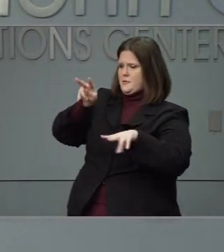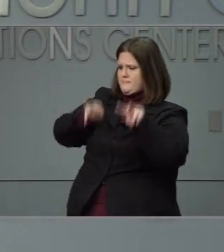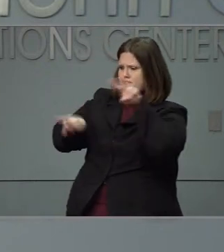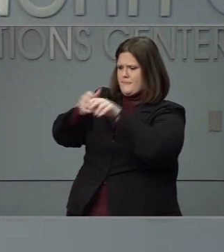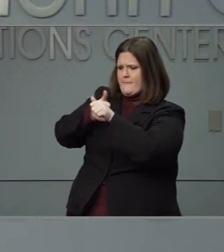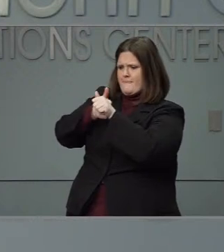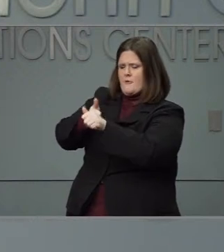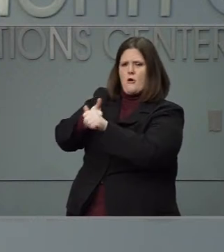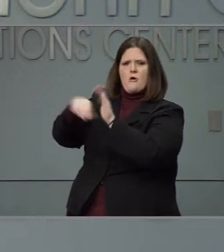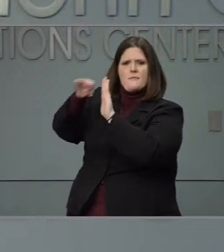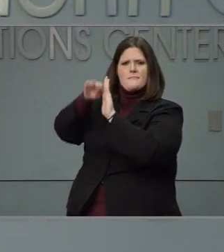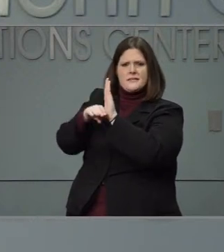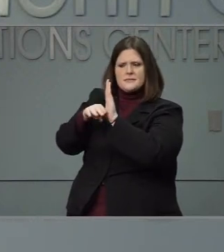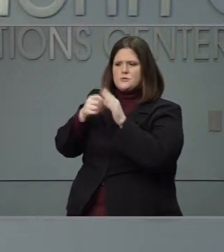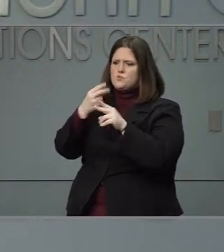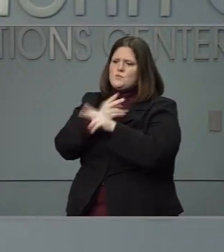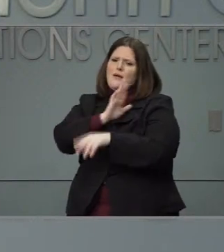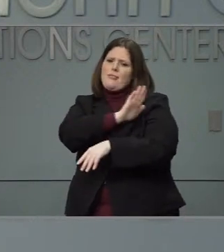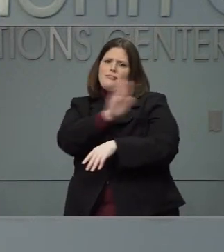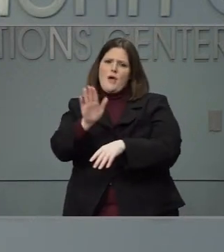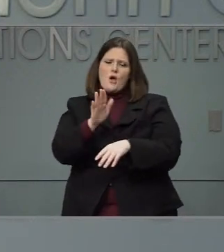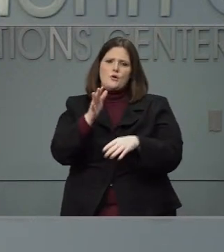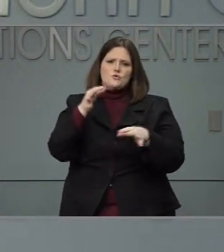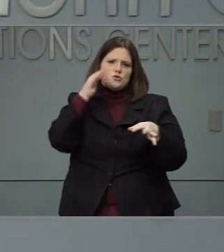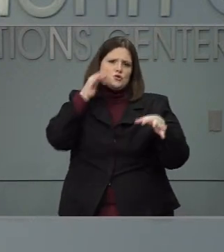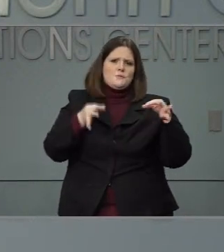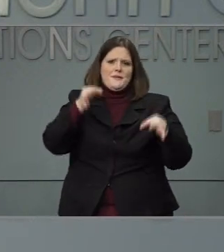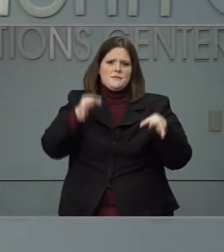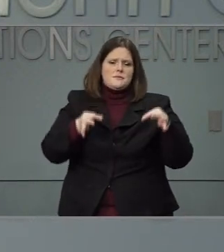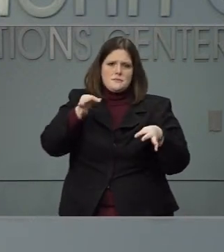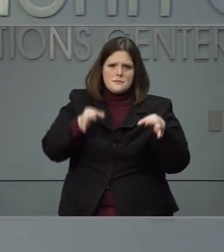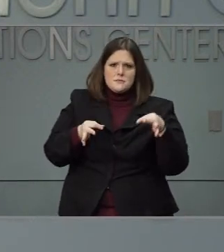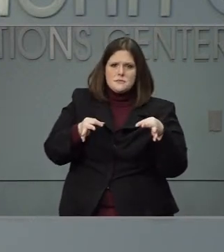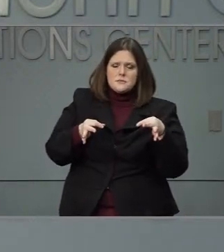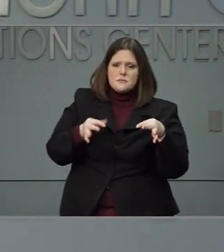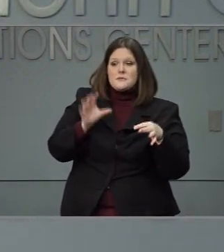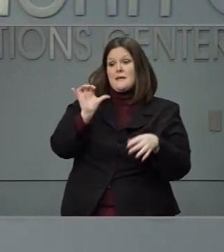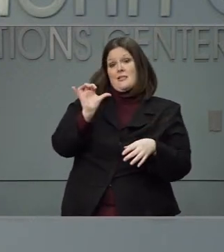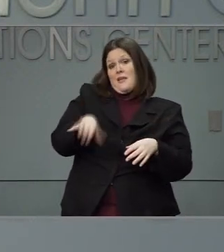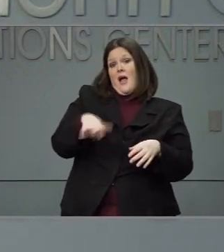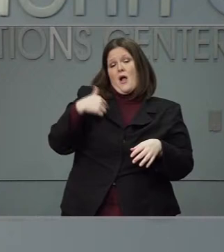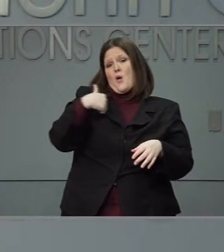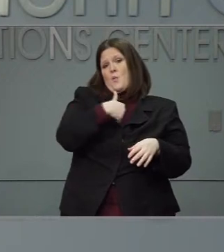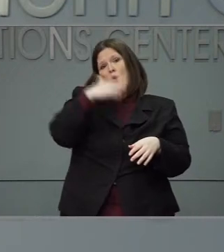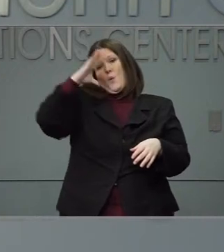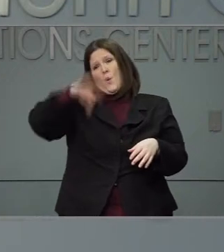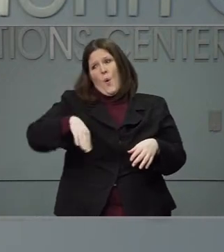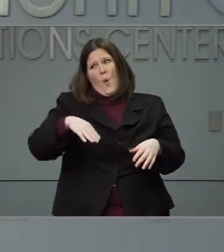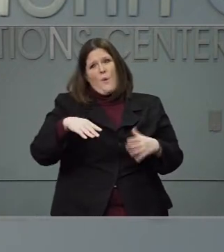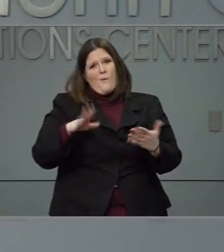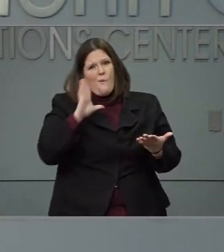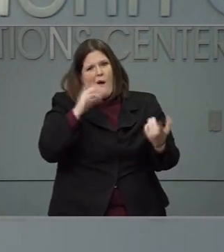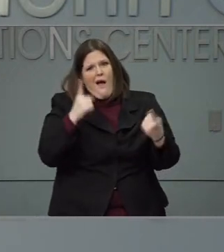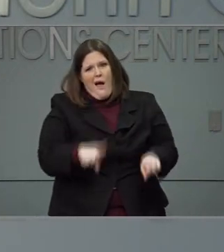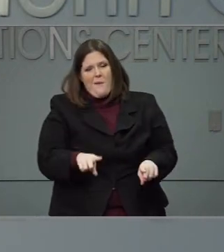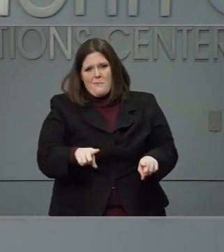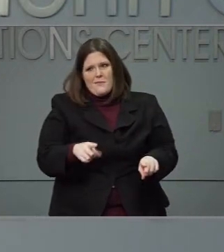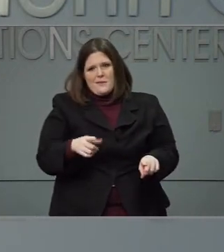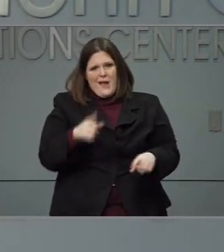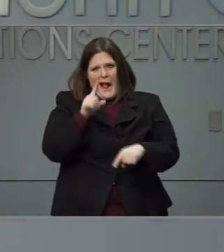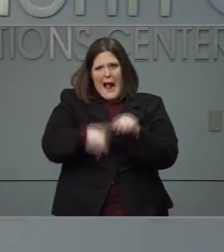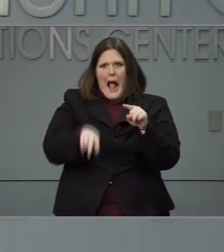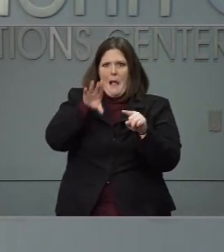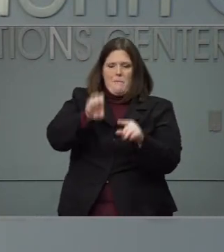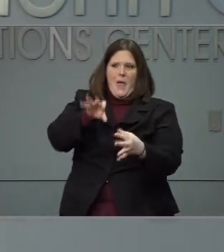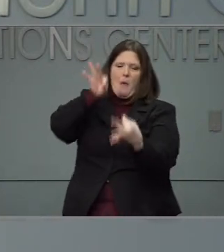into the category or not. And that's just something that we know is going to happen because it cannot be perfect